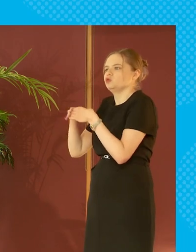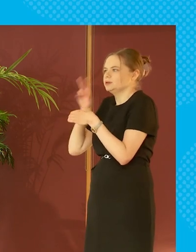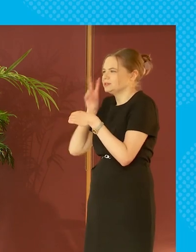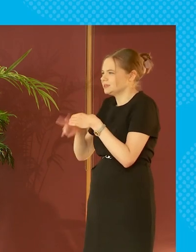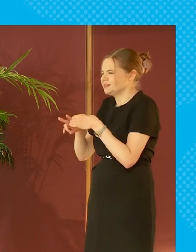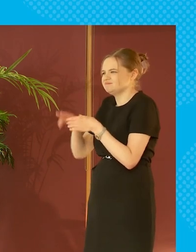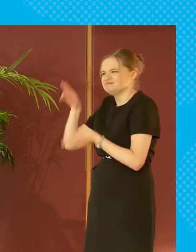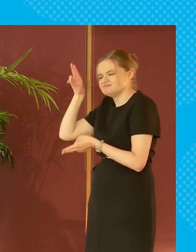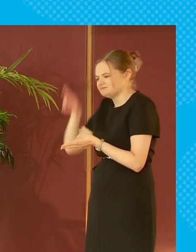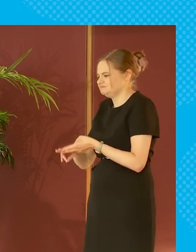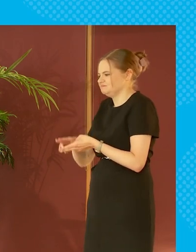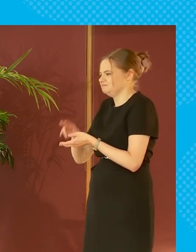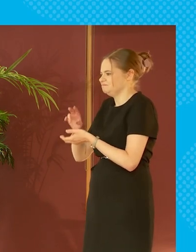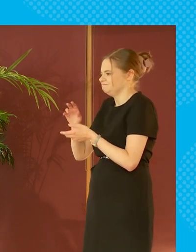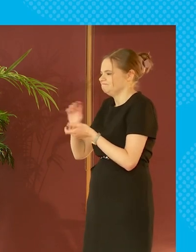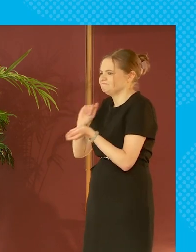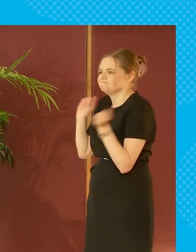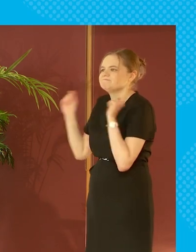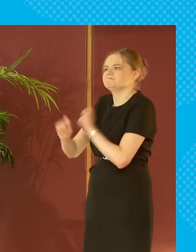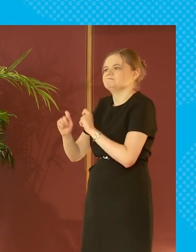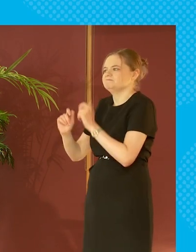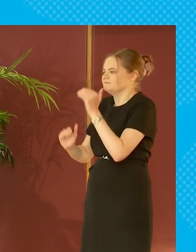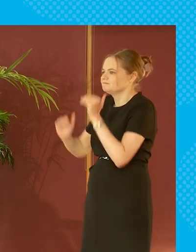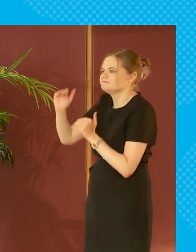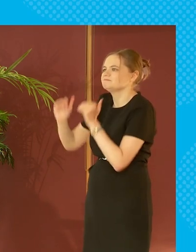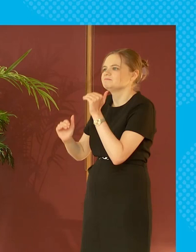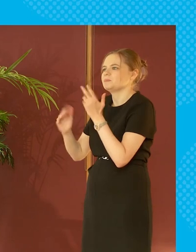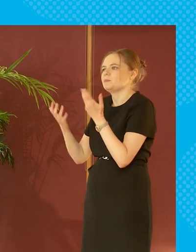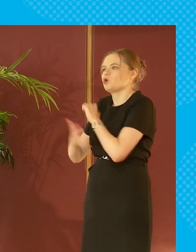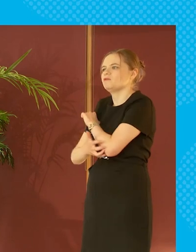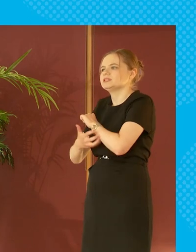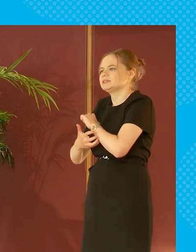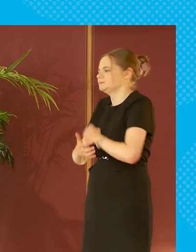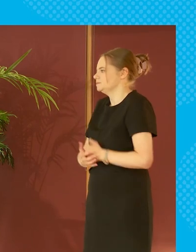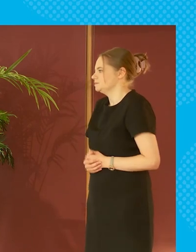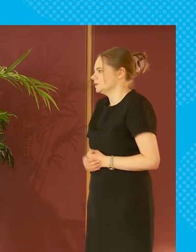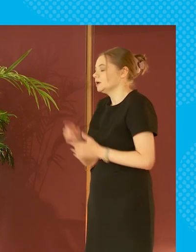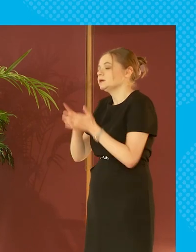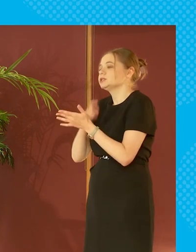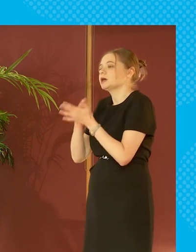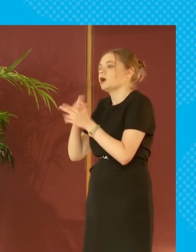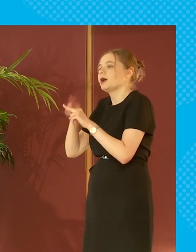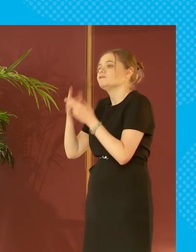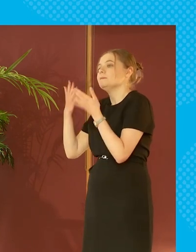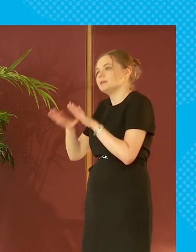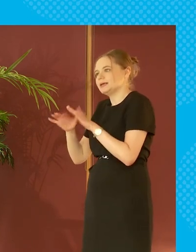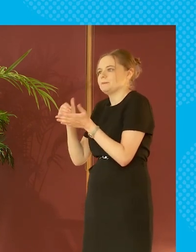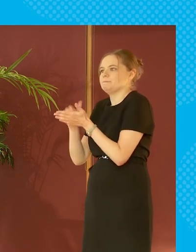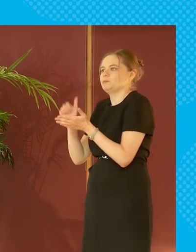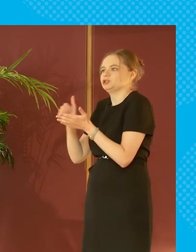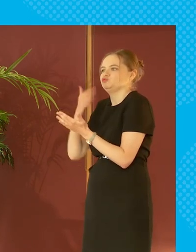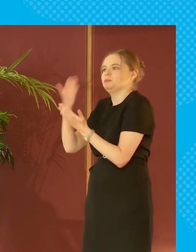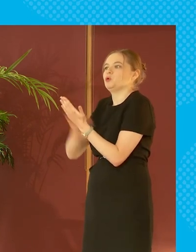the least shift in the levels of poverty yep and jrf have just published a report on